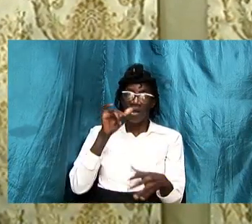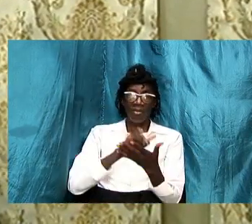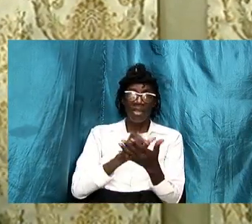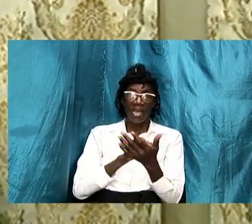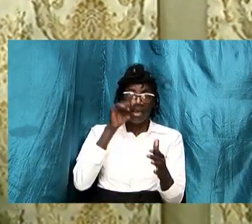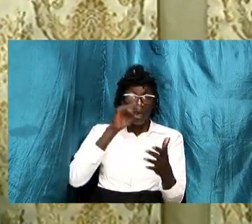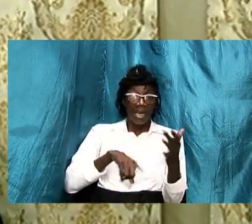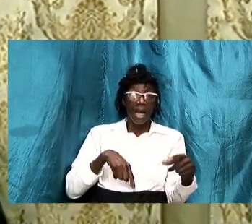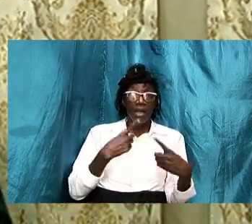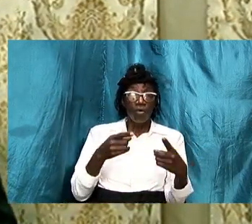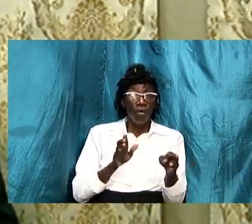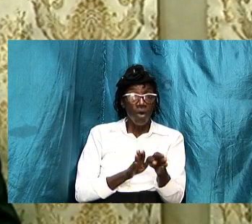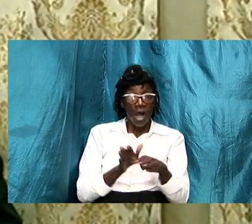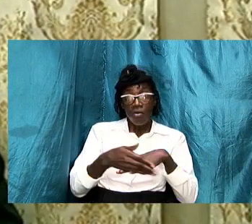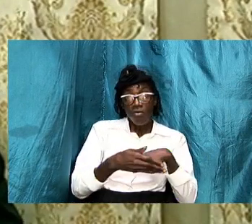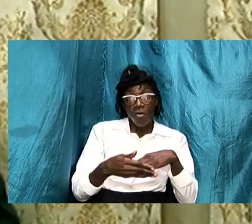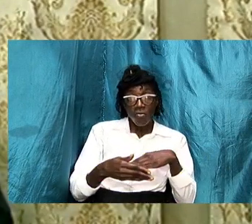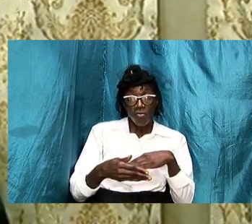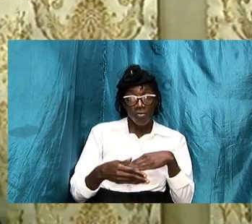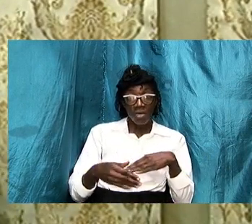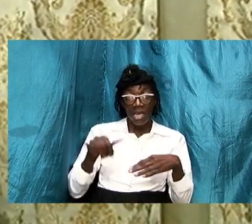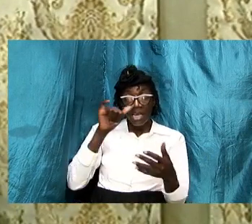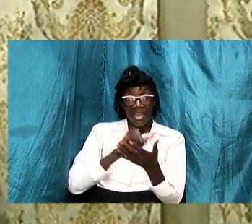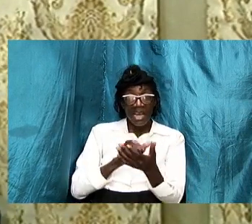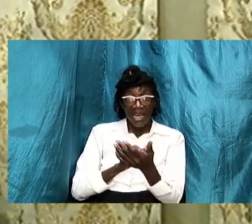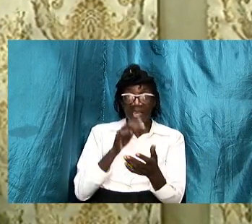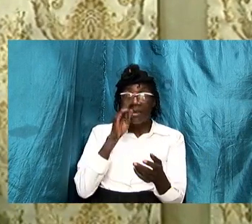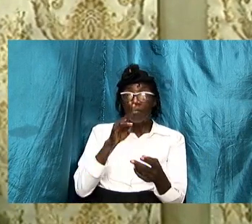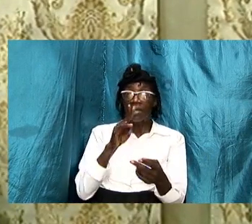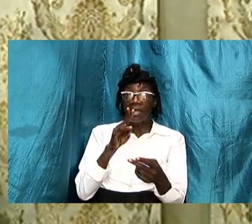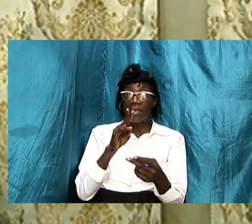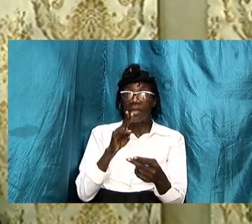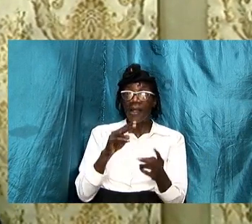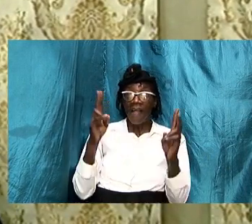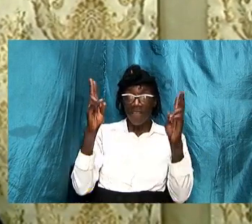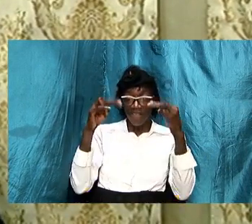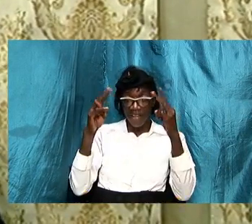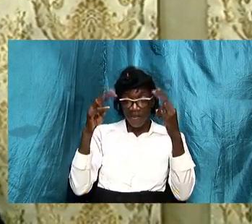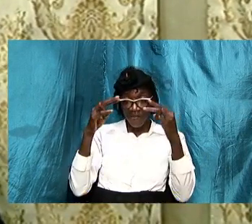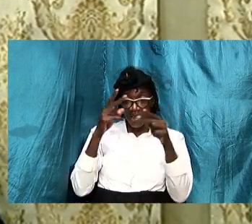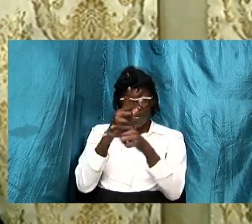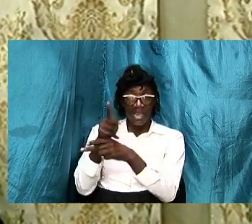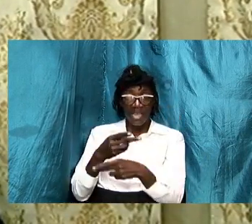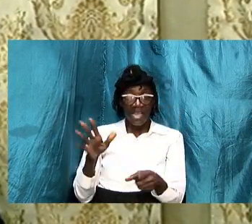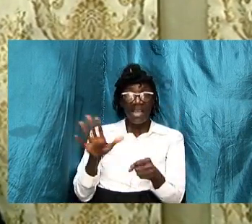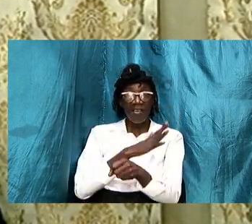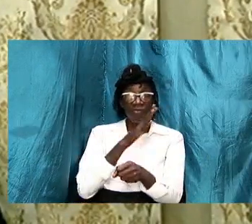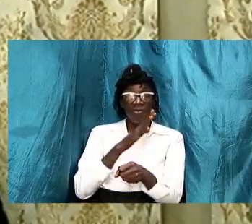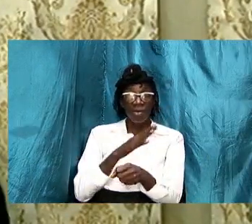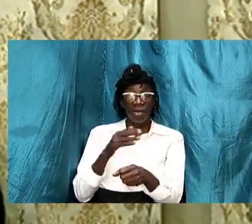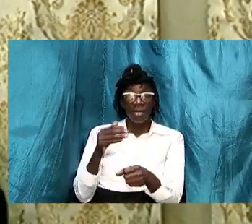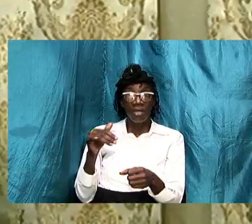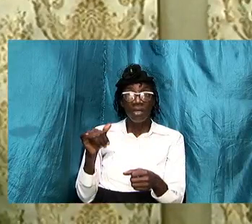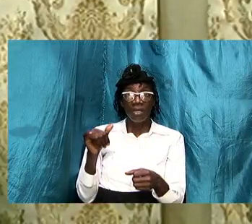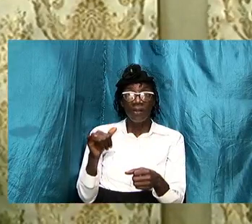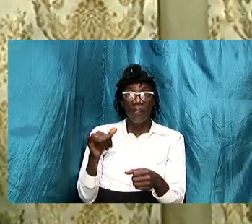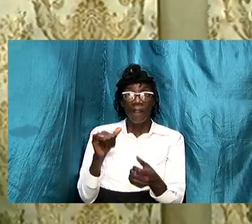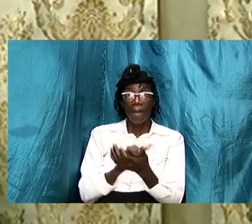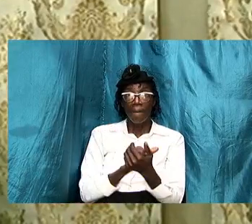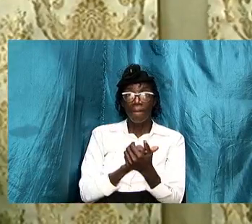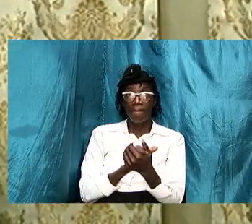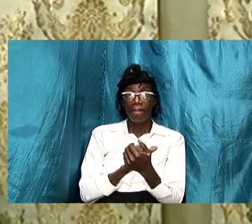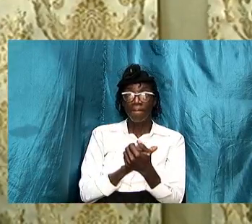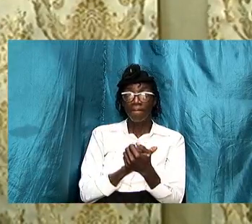that so i want us to be very very very careful and to bear that in mind i want us to turn